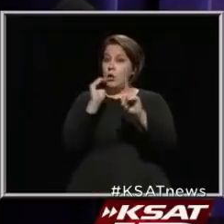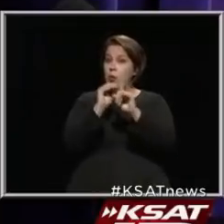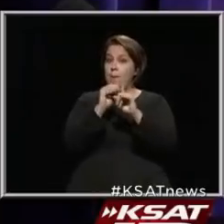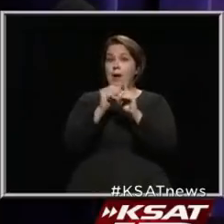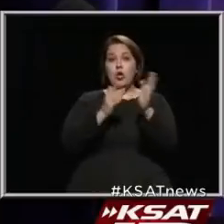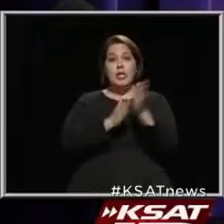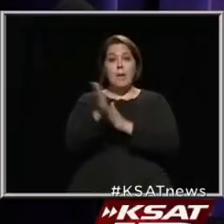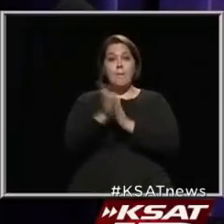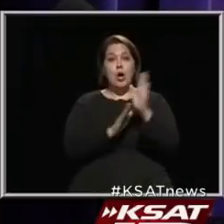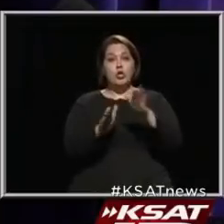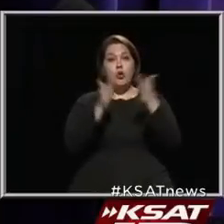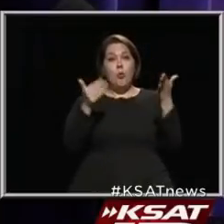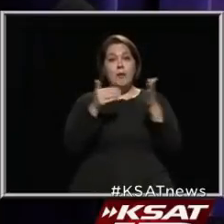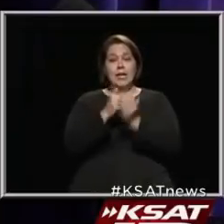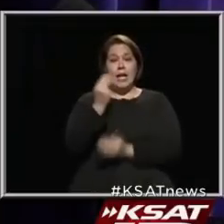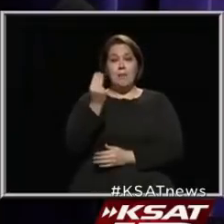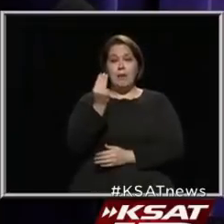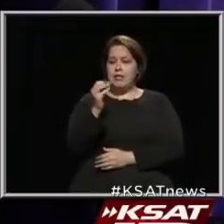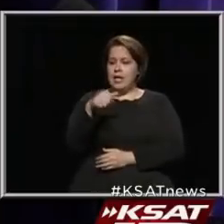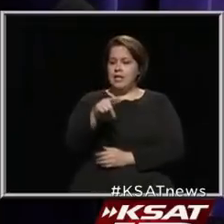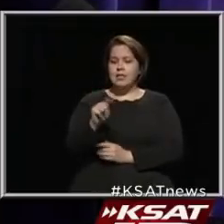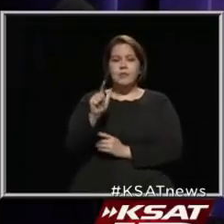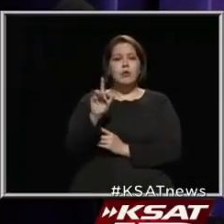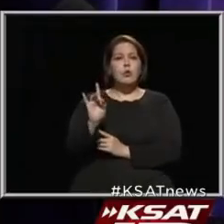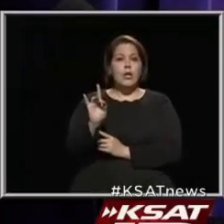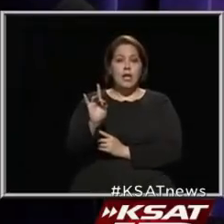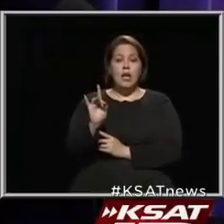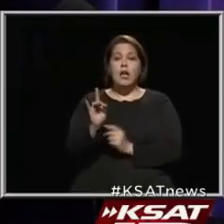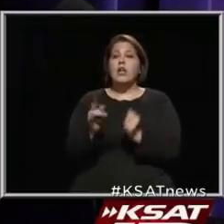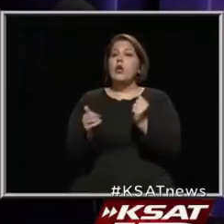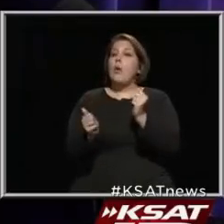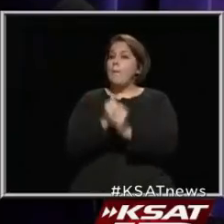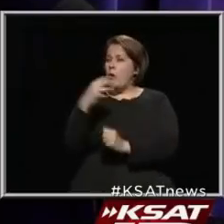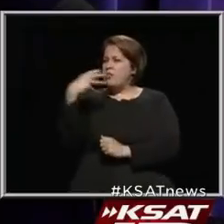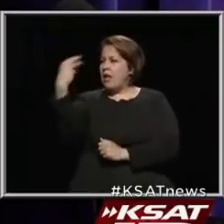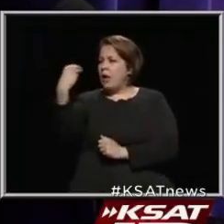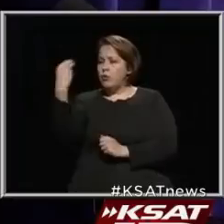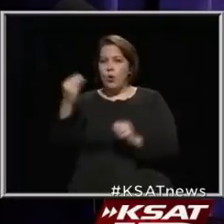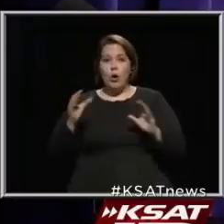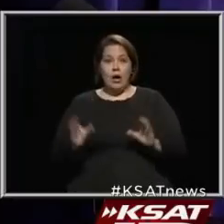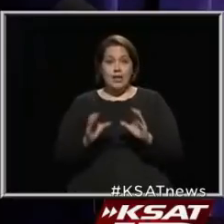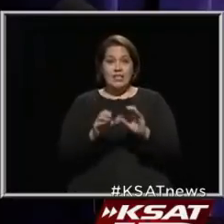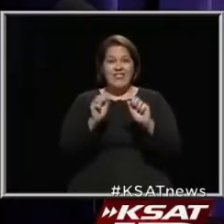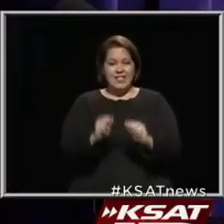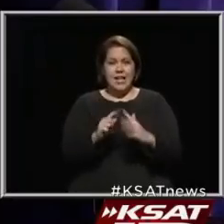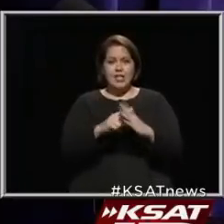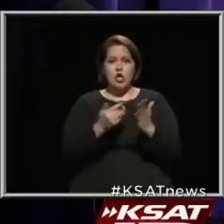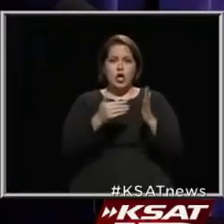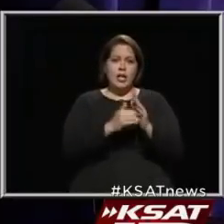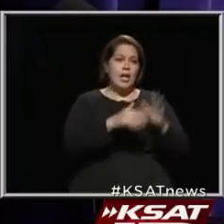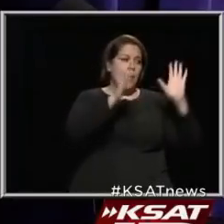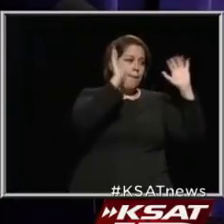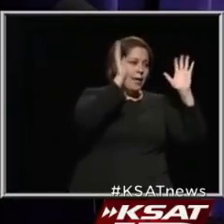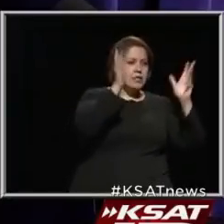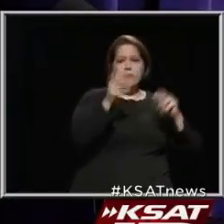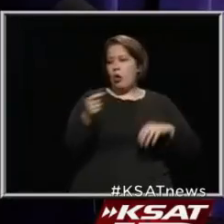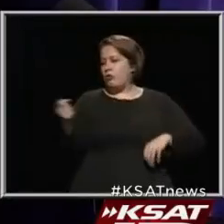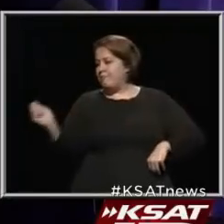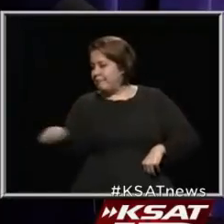parks reopen on Monday, September 28th. Most outdoor activities can resume, basketball, tennis,